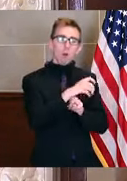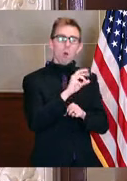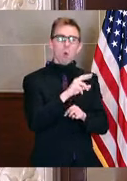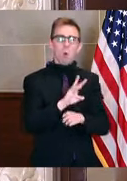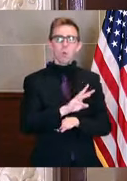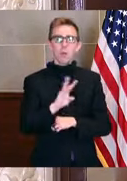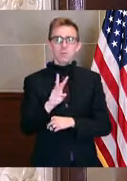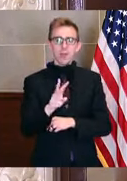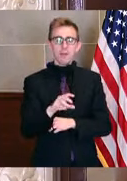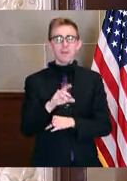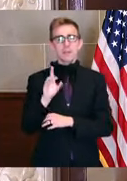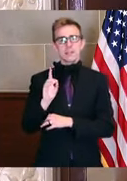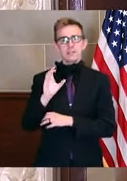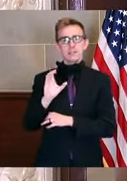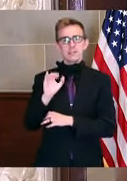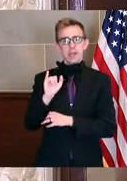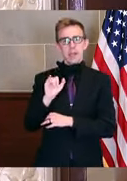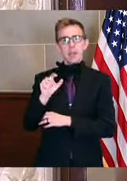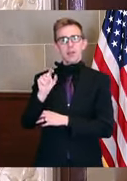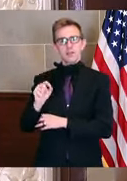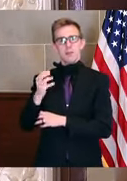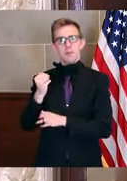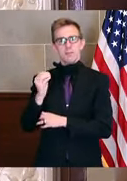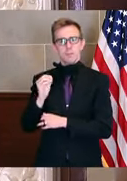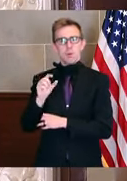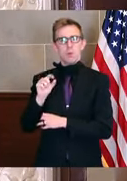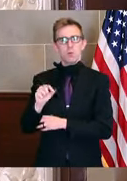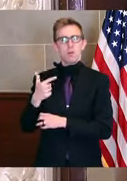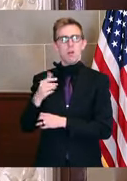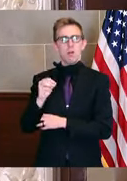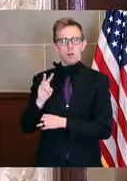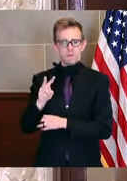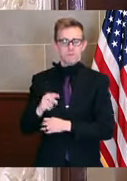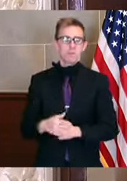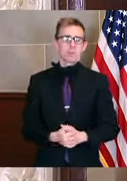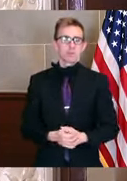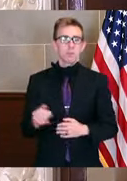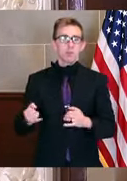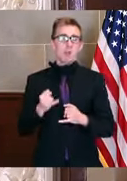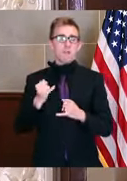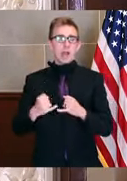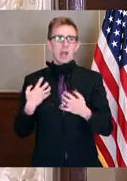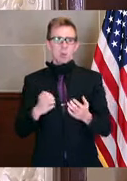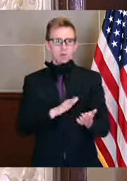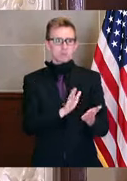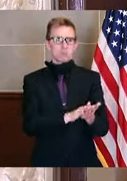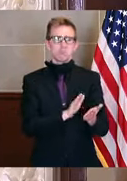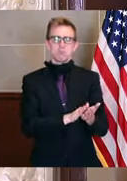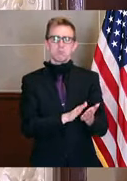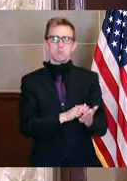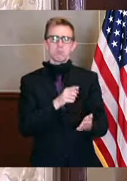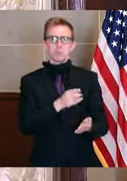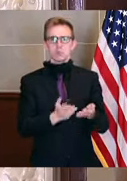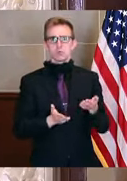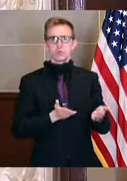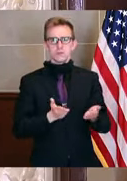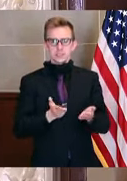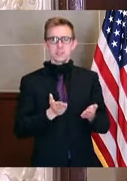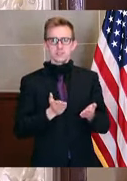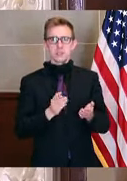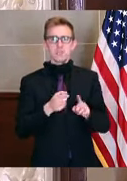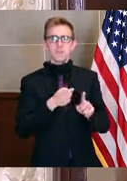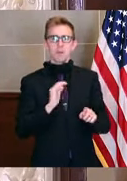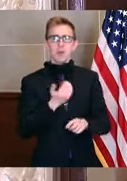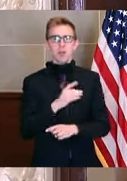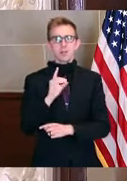our website at dci.mo.gov. And finally, I want to commend the exceptional service provided by